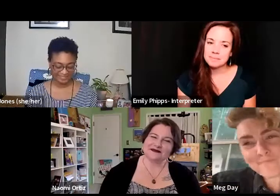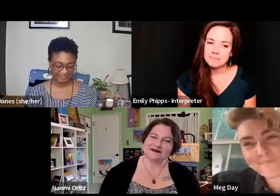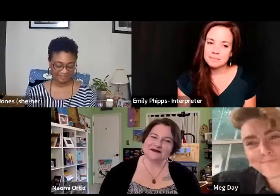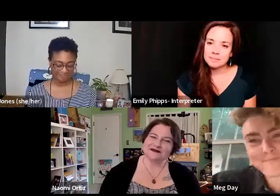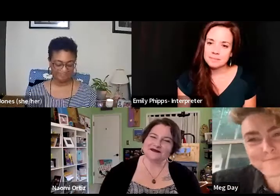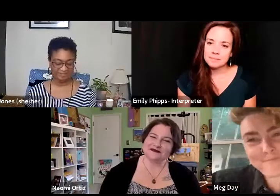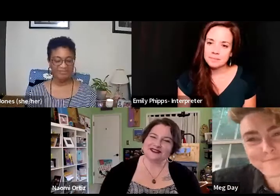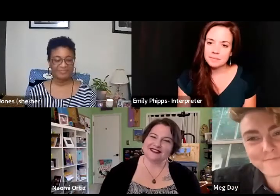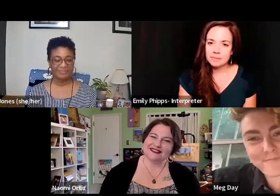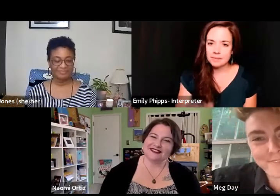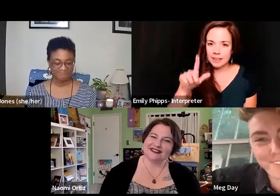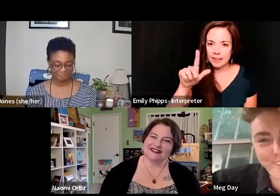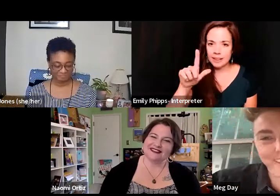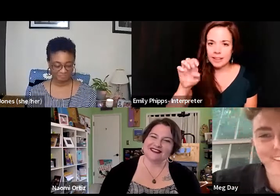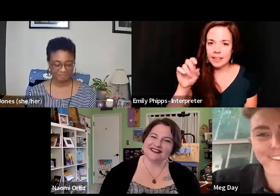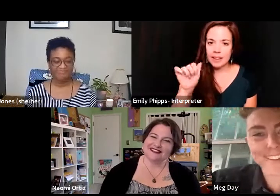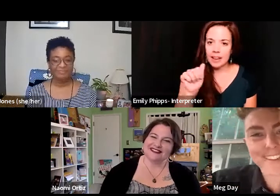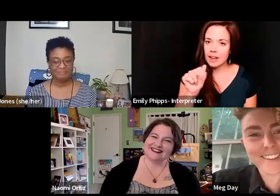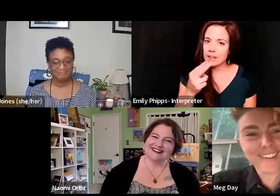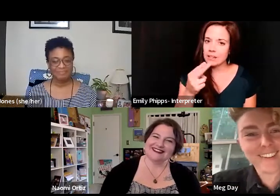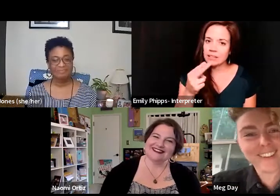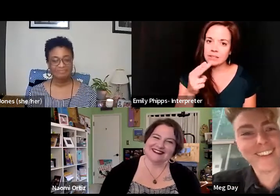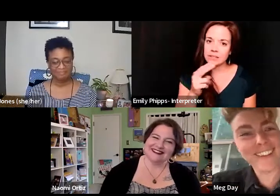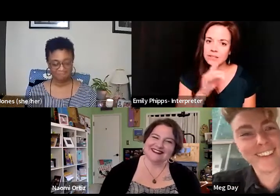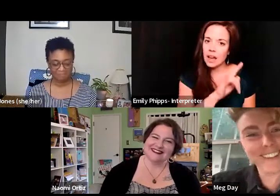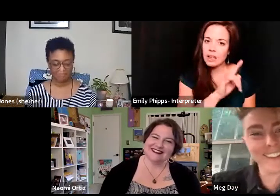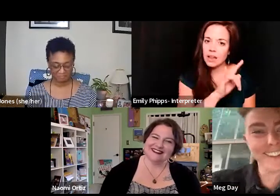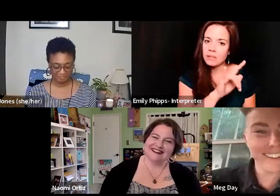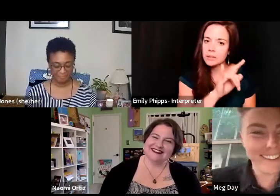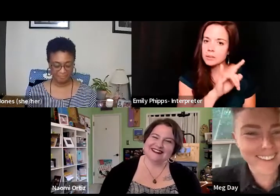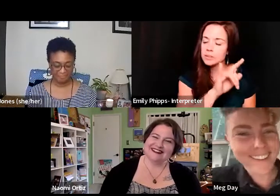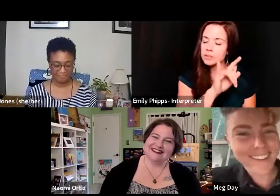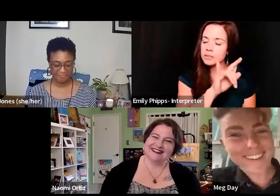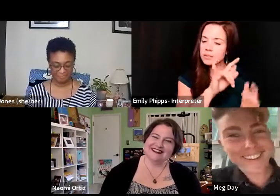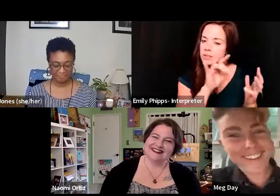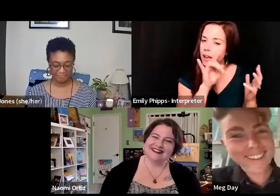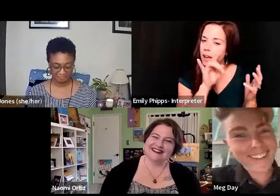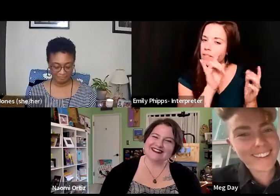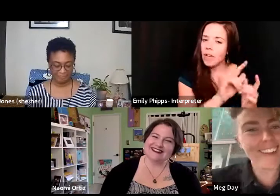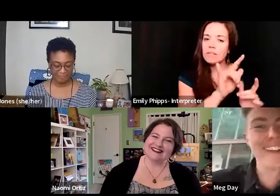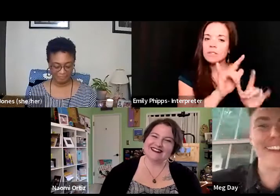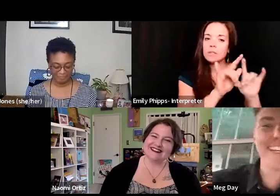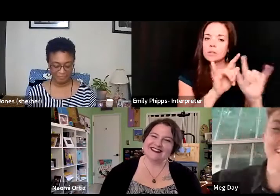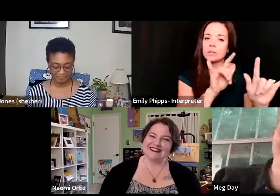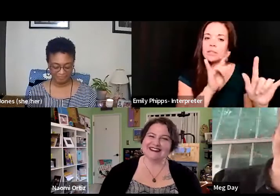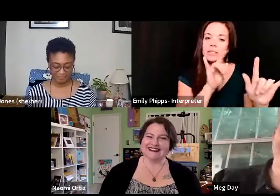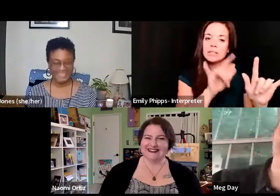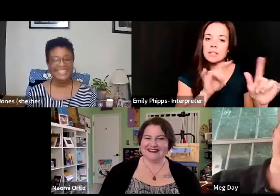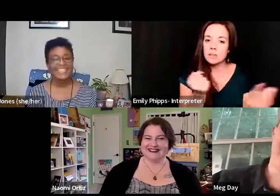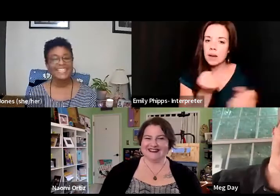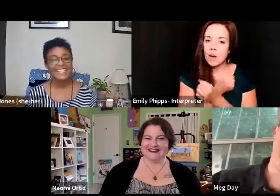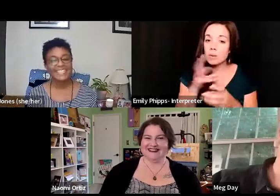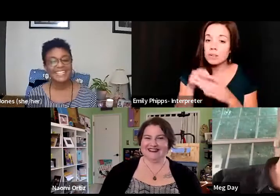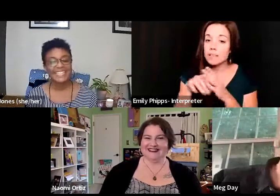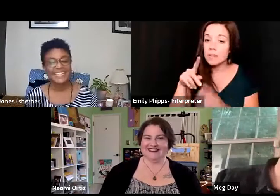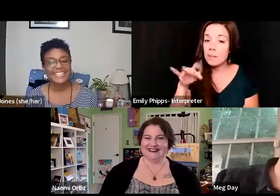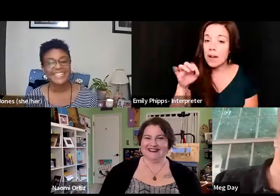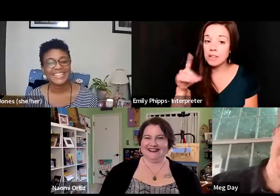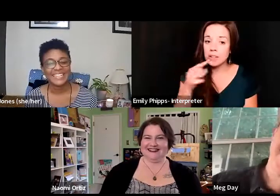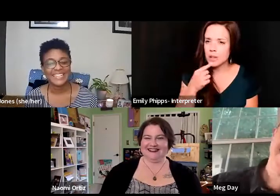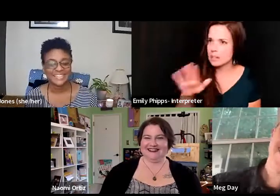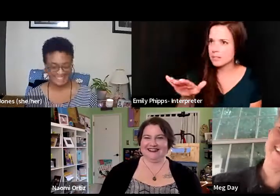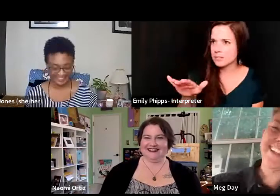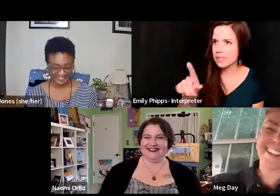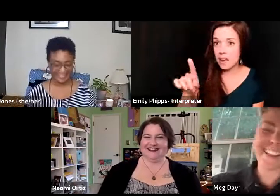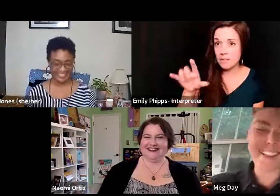This is Leah. I love you so much. I will always tell this. I've loved you since my car was an impound, and you were like, I have a hundred dollars. don't really know